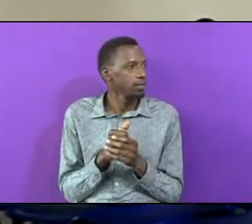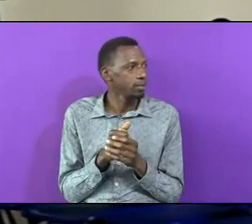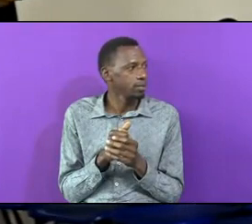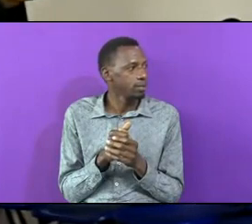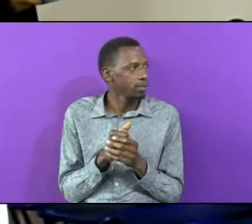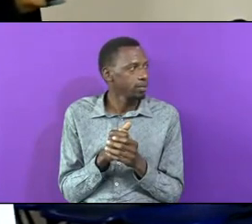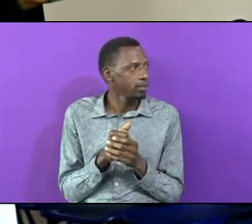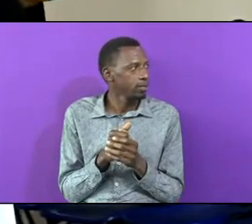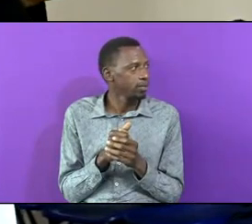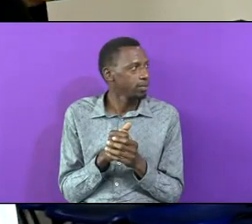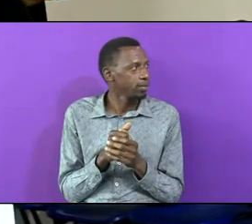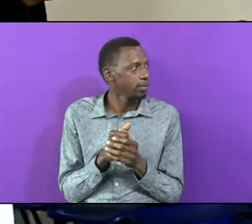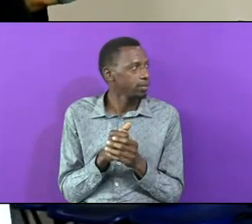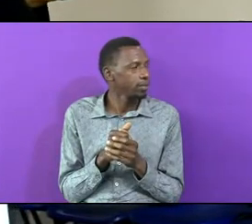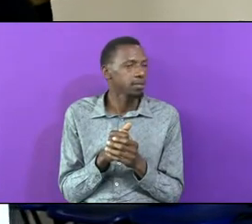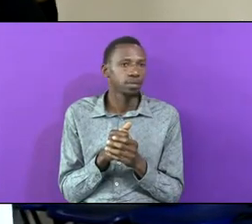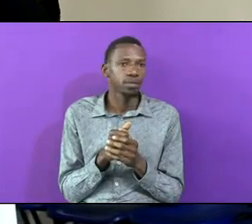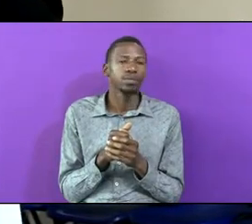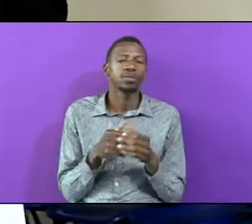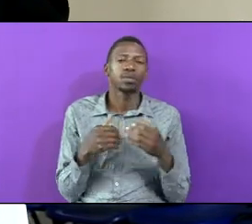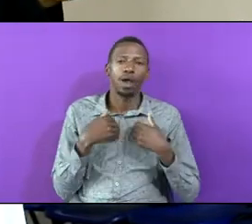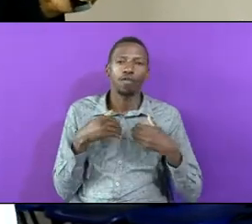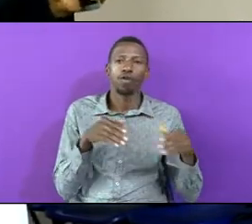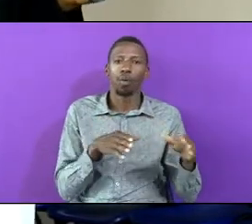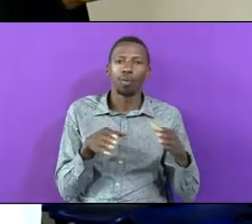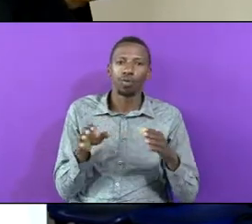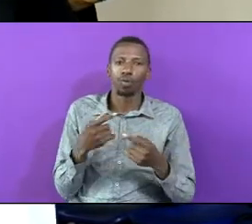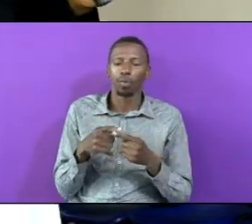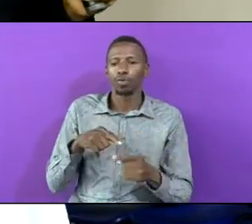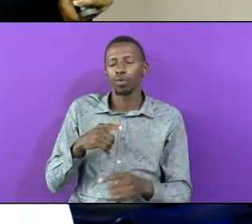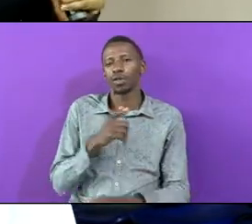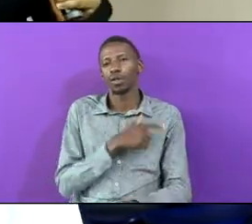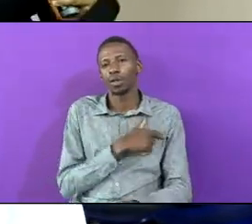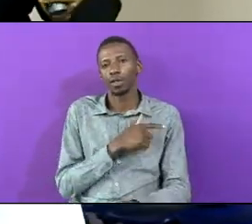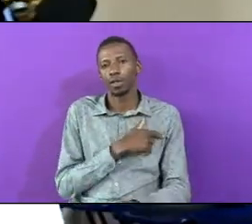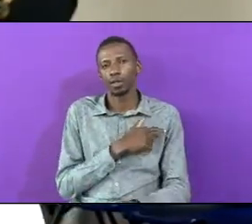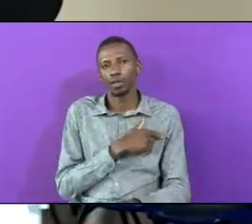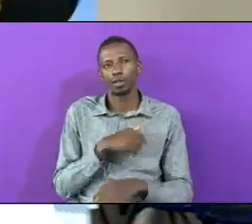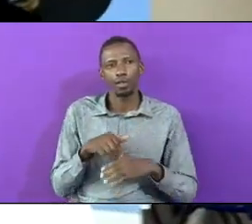An Opportunity But We Lazy Around In Our Offerings